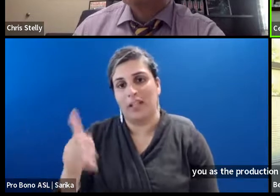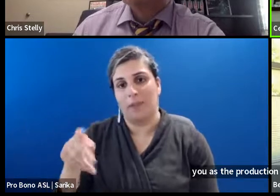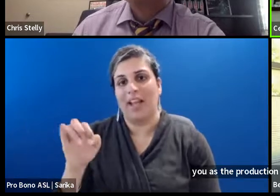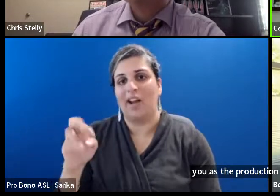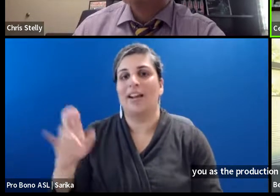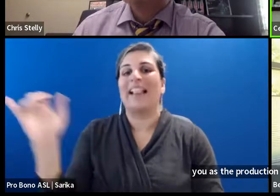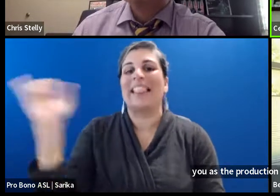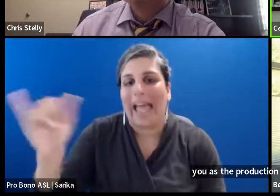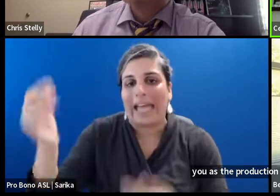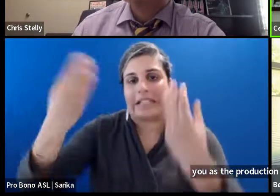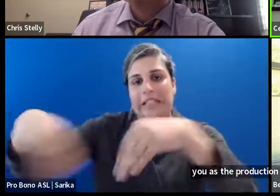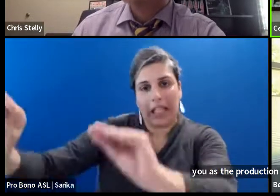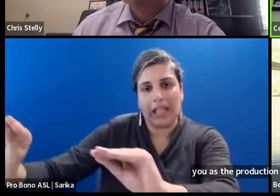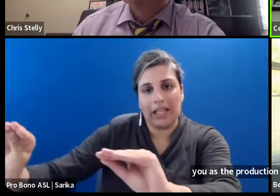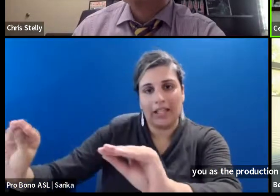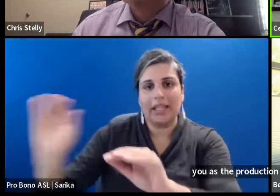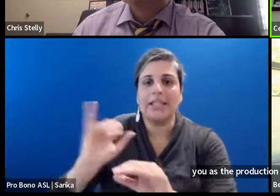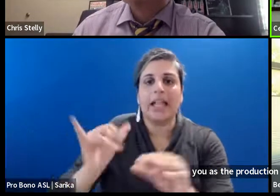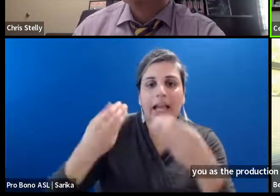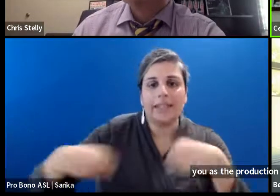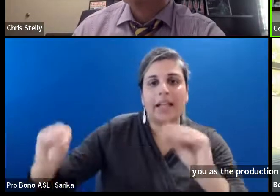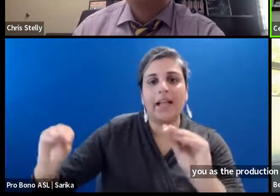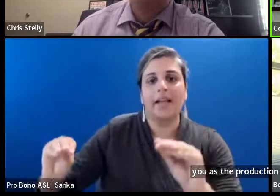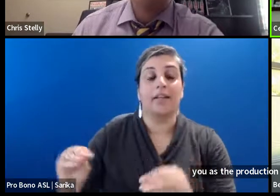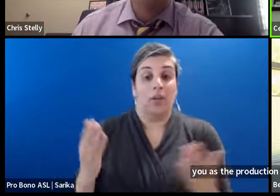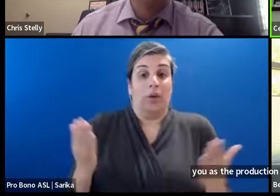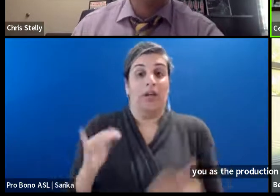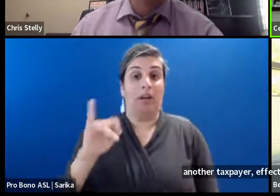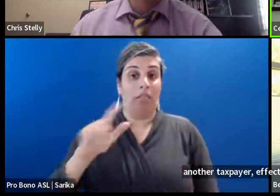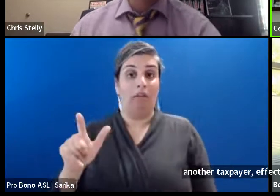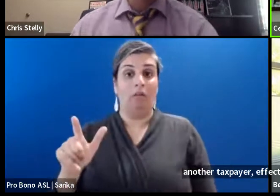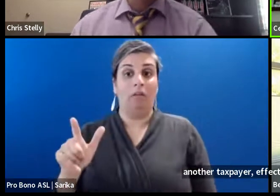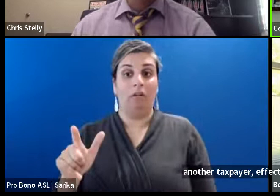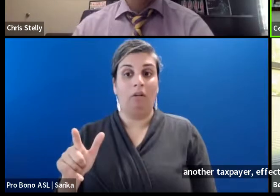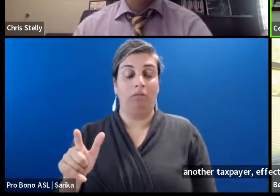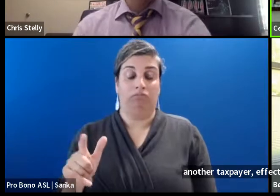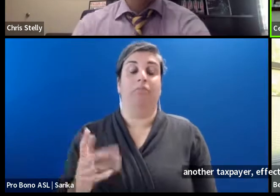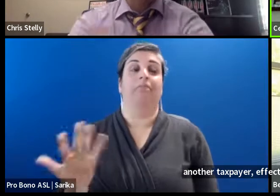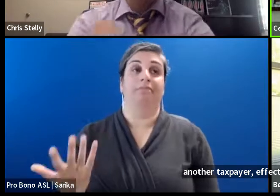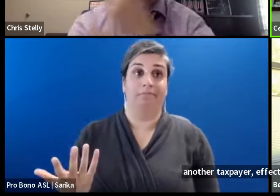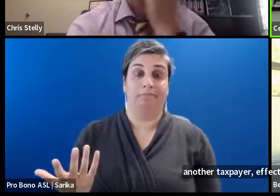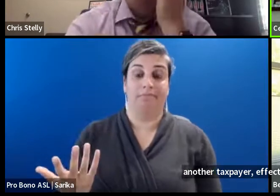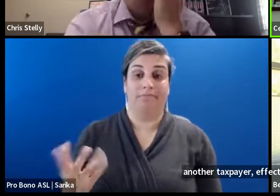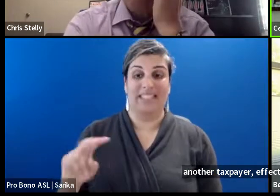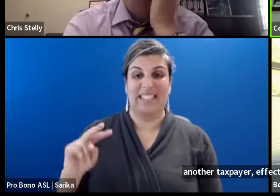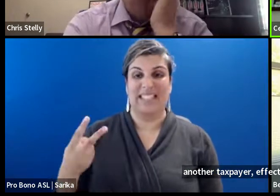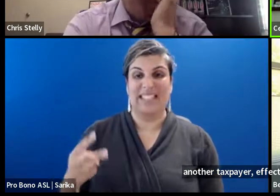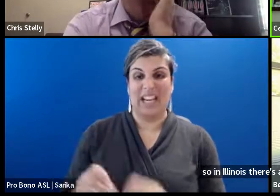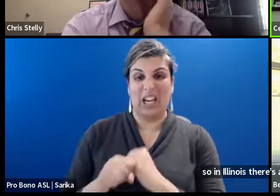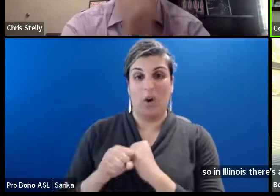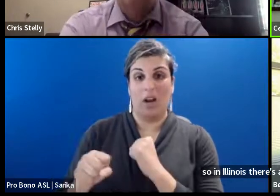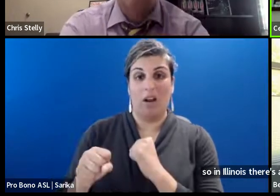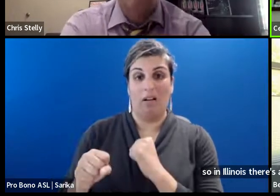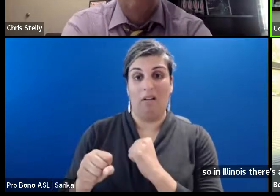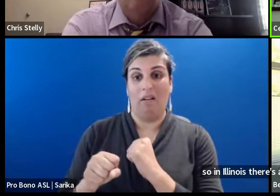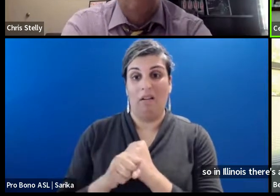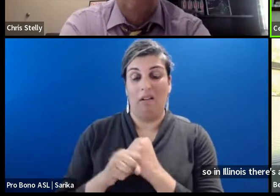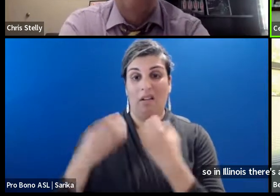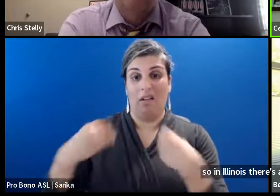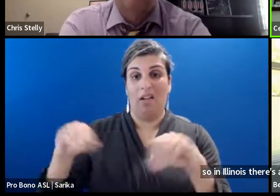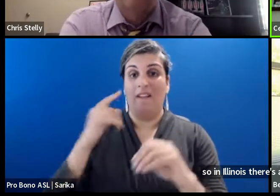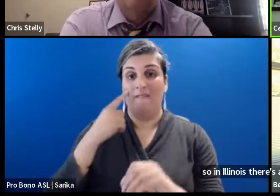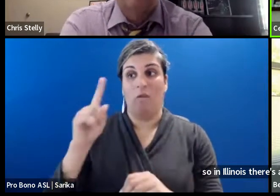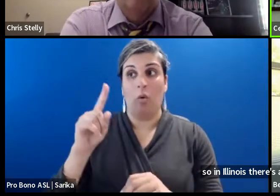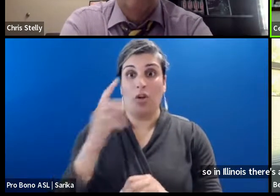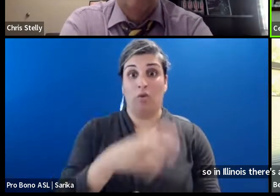it. Um, and so in Illinois, there's a pretty robust secondary market for the transferring of tax